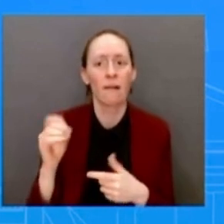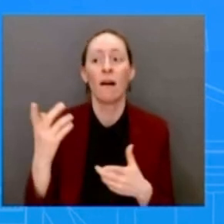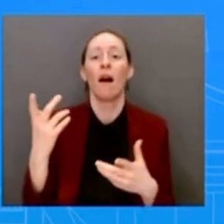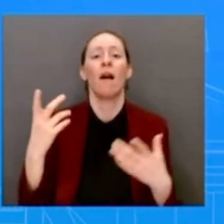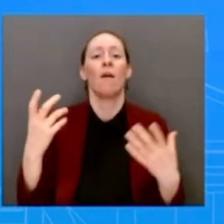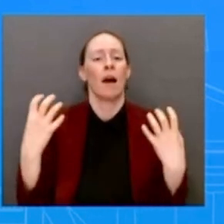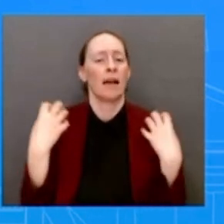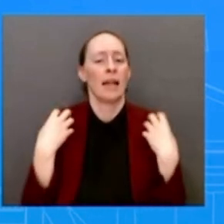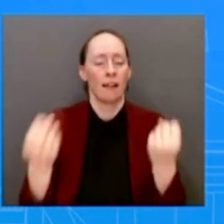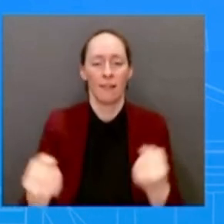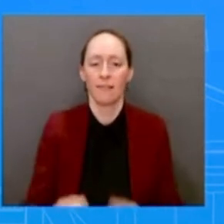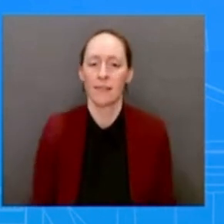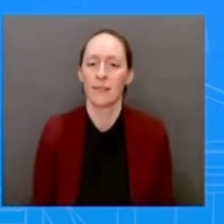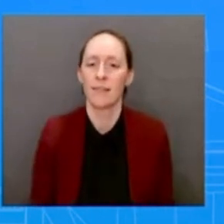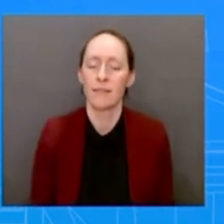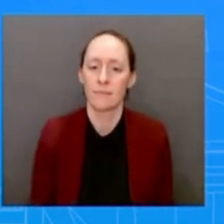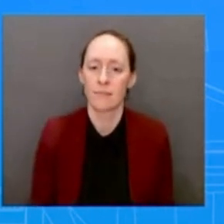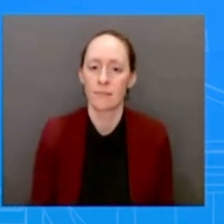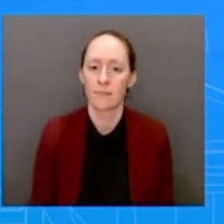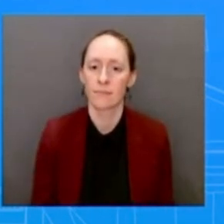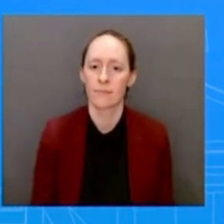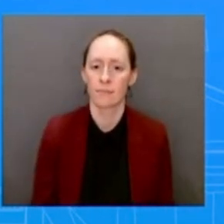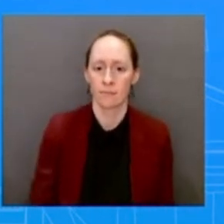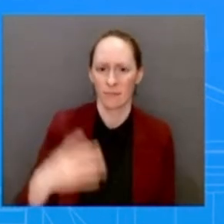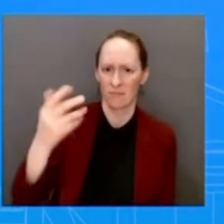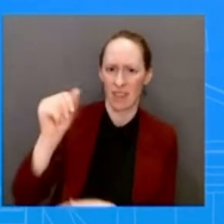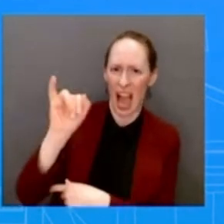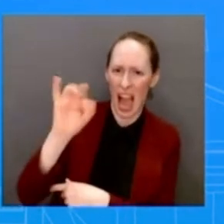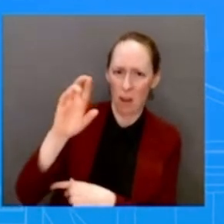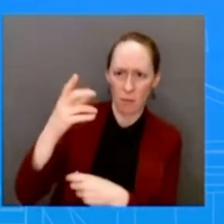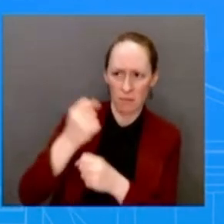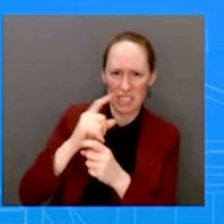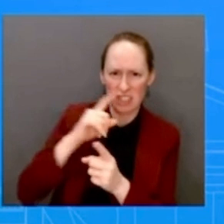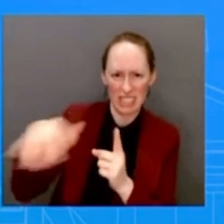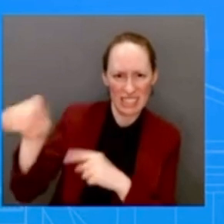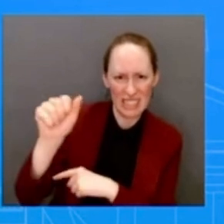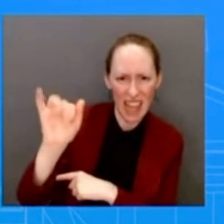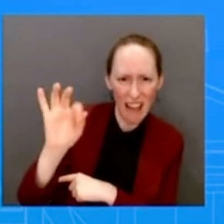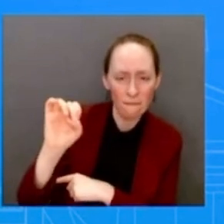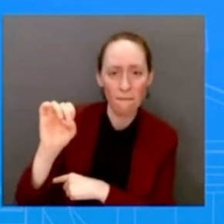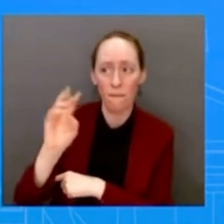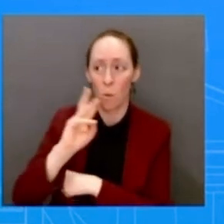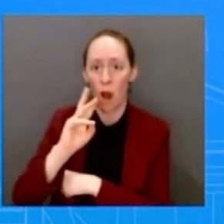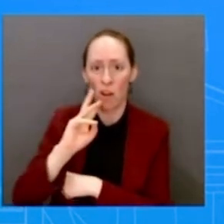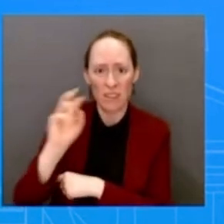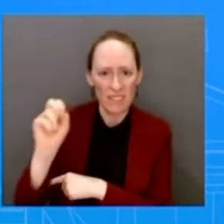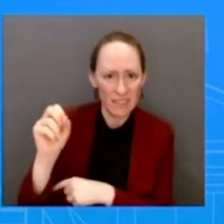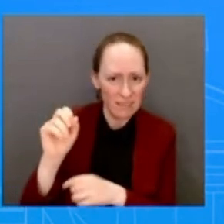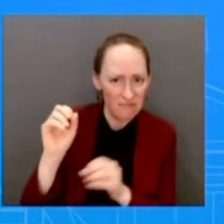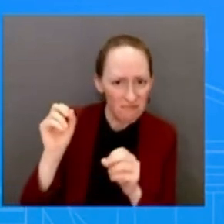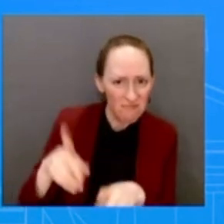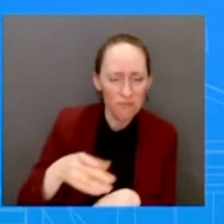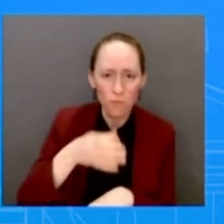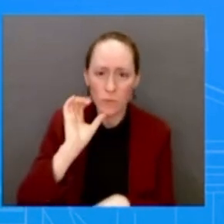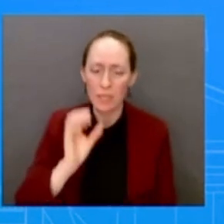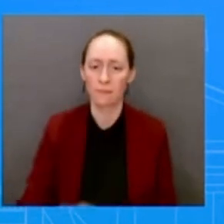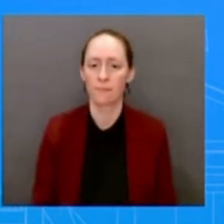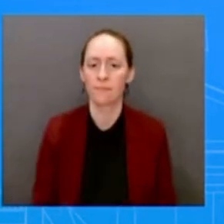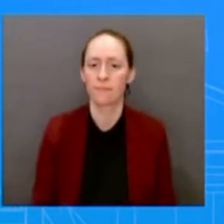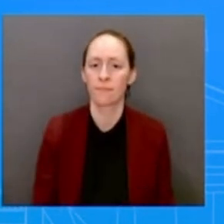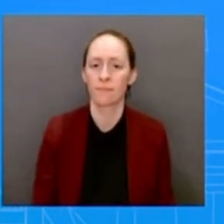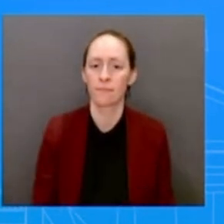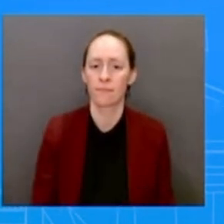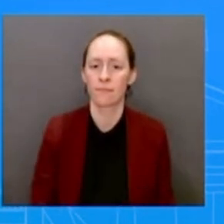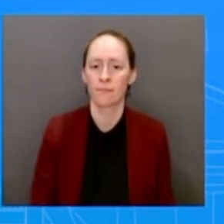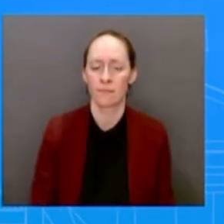air is safe, right? That's why we made sure the water is safe. But he understands how the community feels about what happened and what occurred in